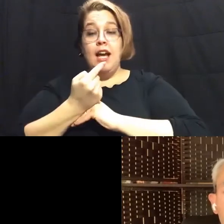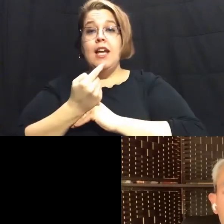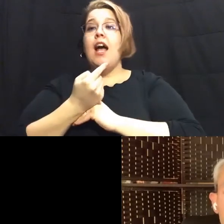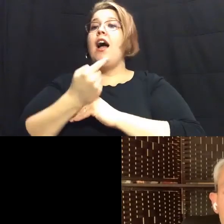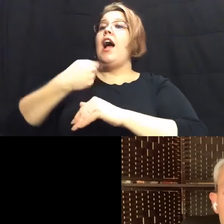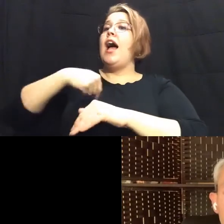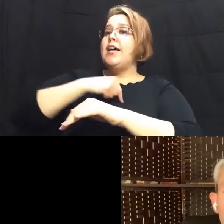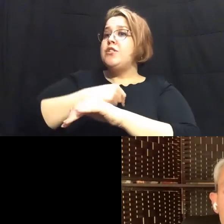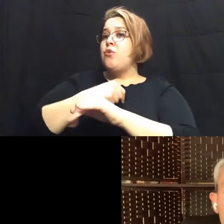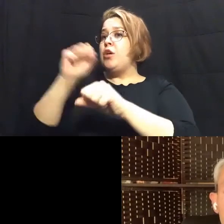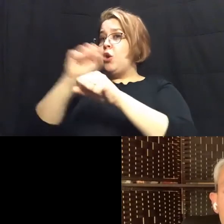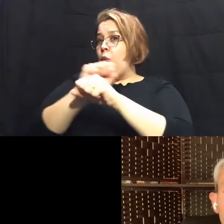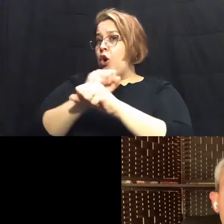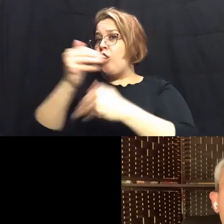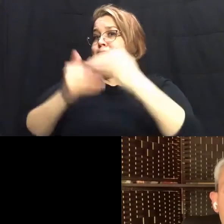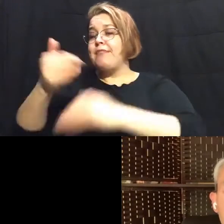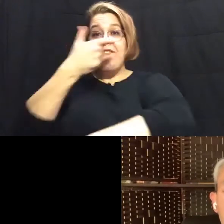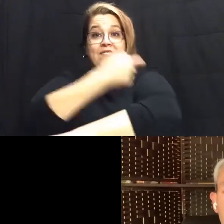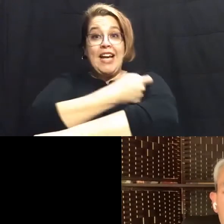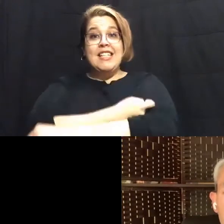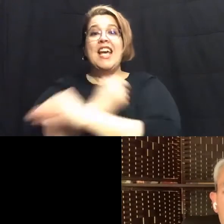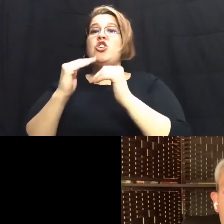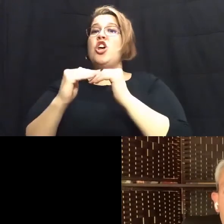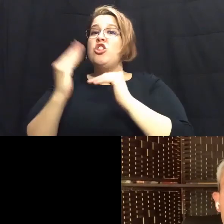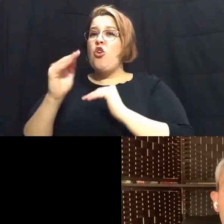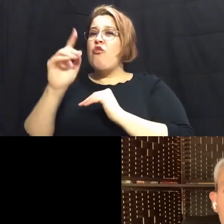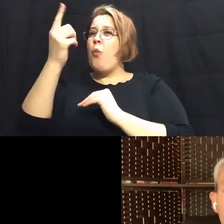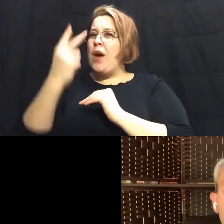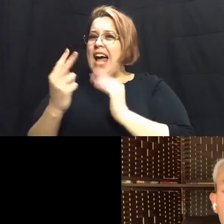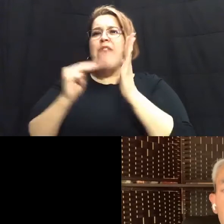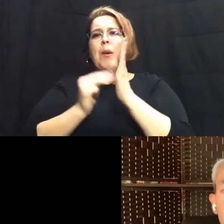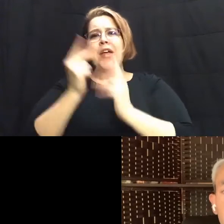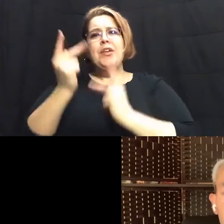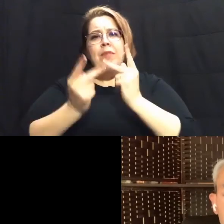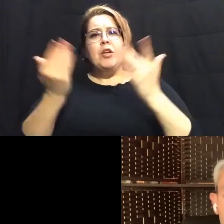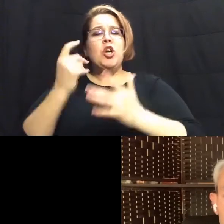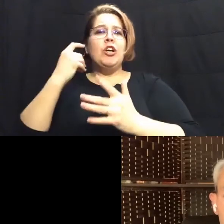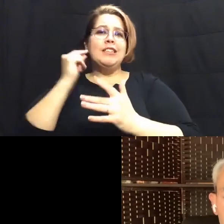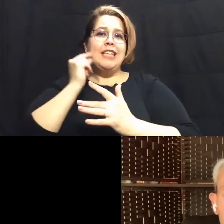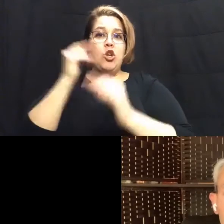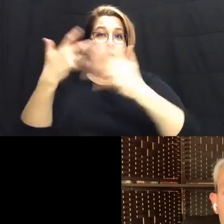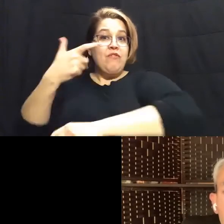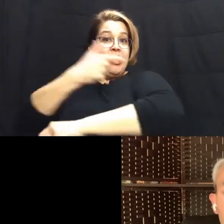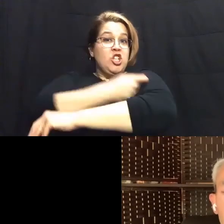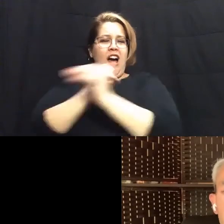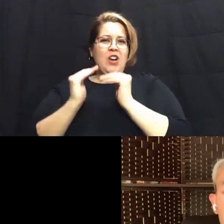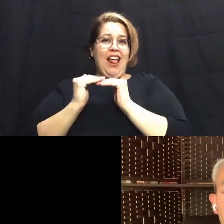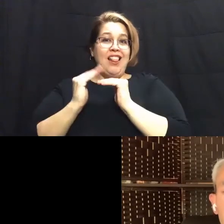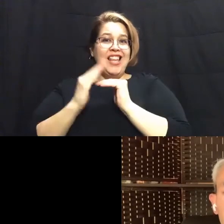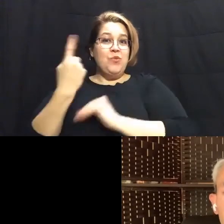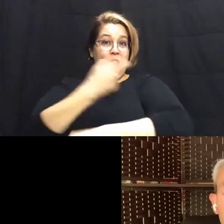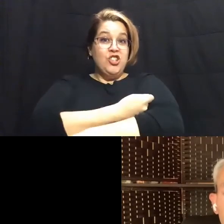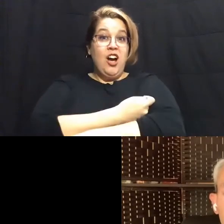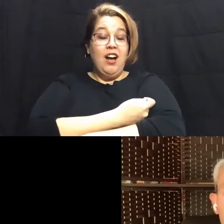on the vaccination process that over half a million of our neighbors here in san antonio have been vaccinated with at least one dose